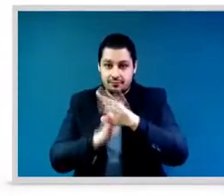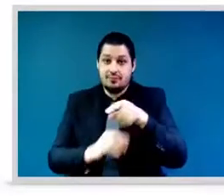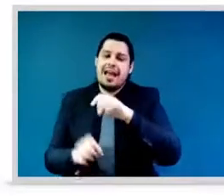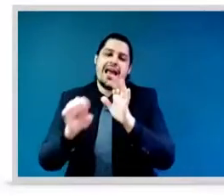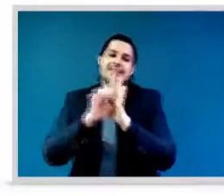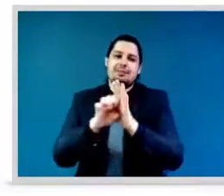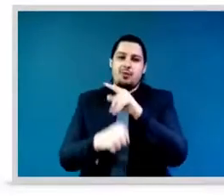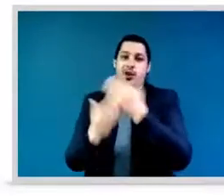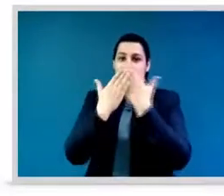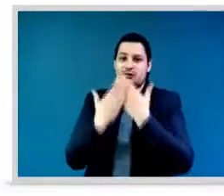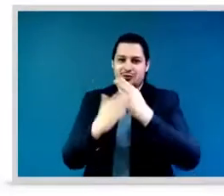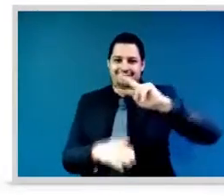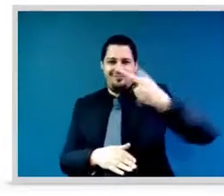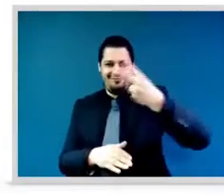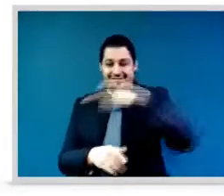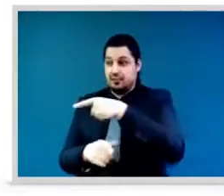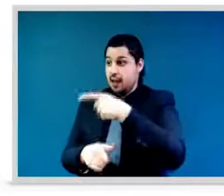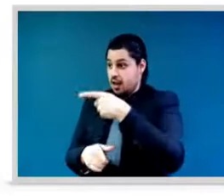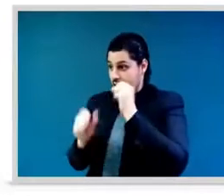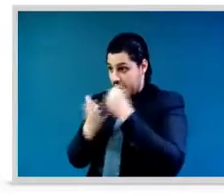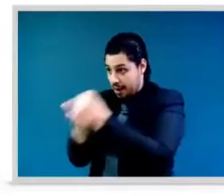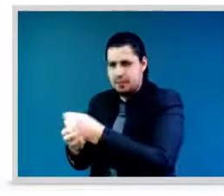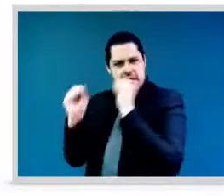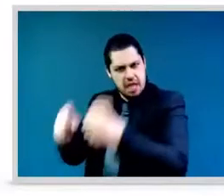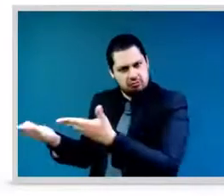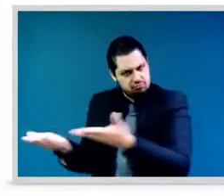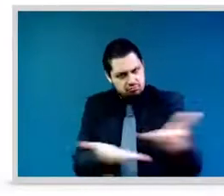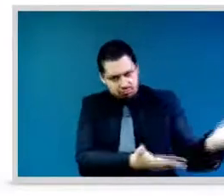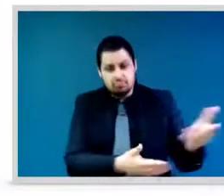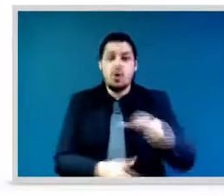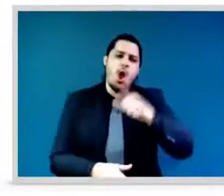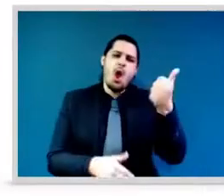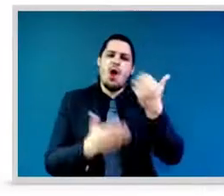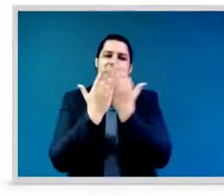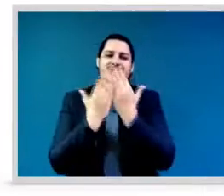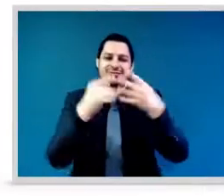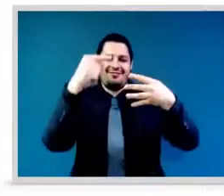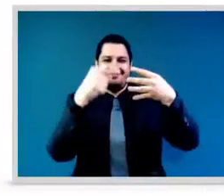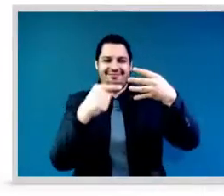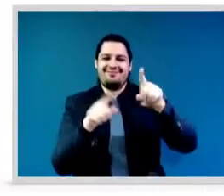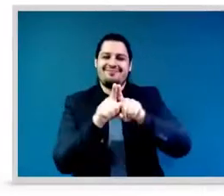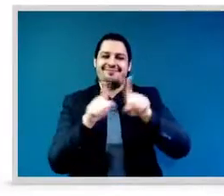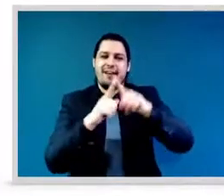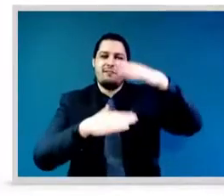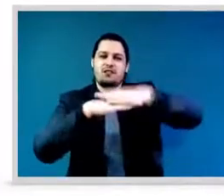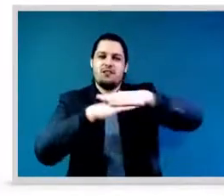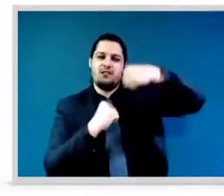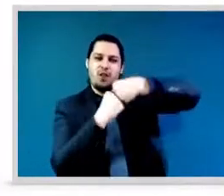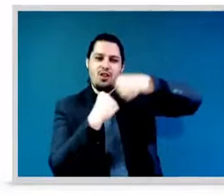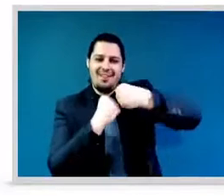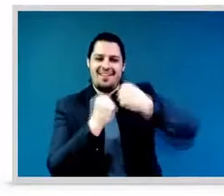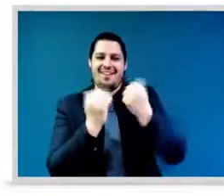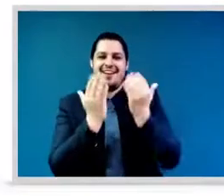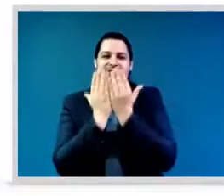telling women to, you know, just go and participate as if there's no structural obstacles is